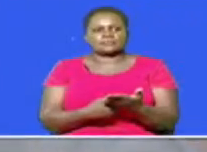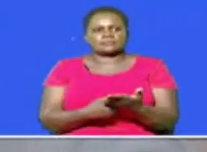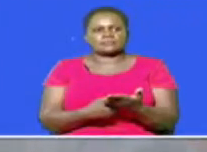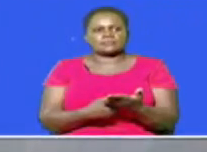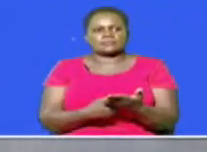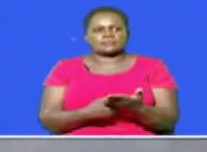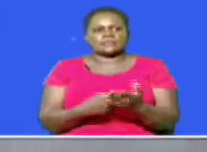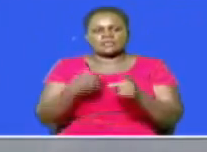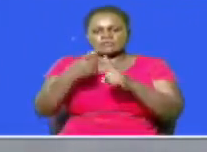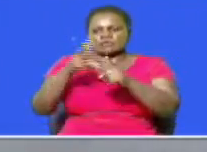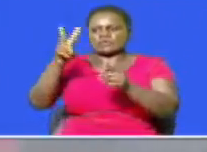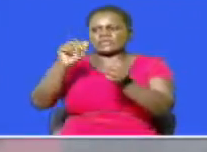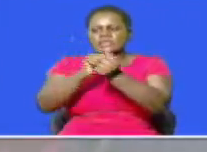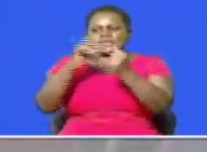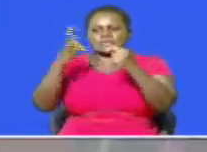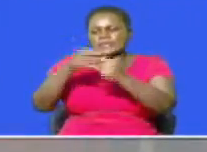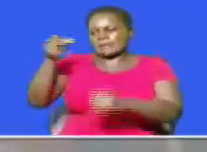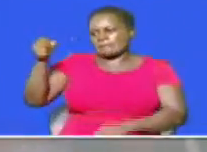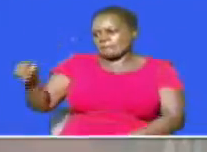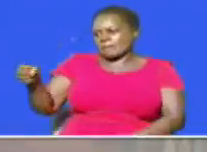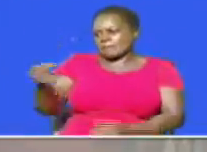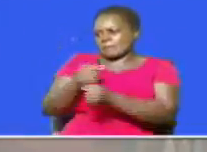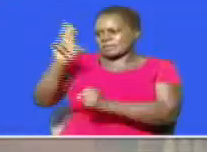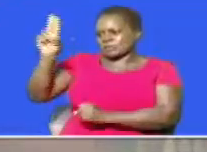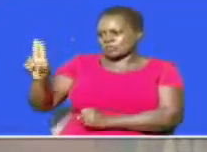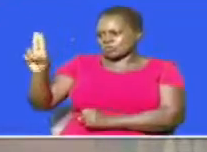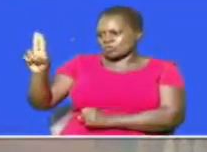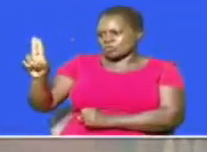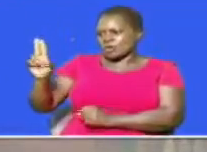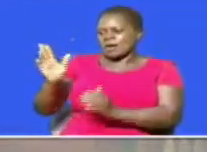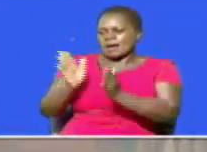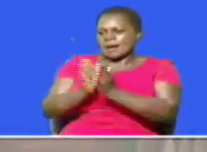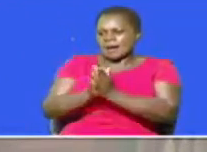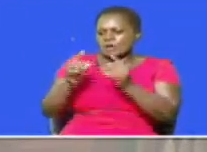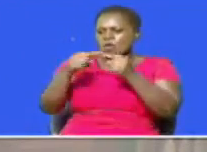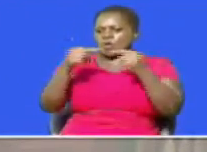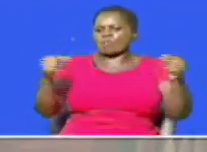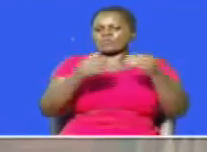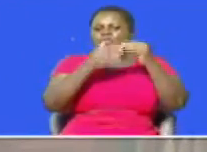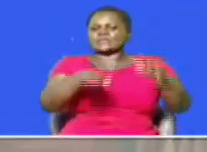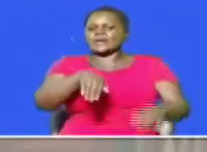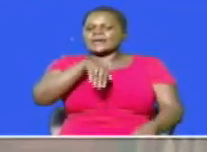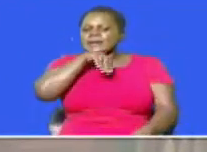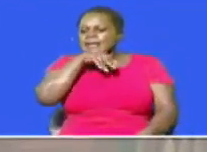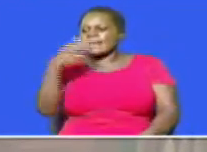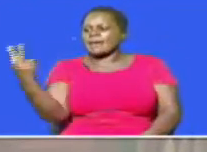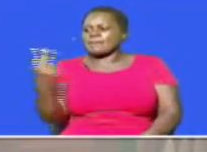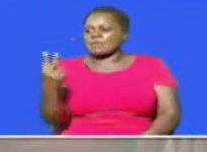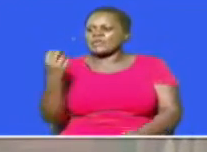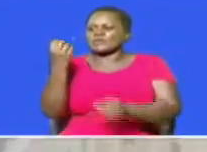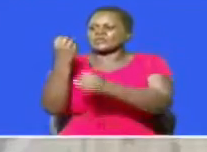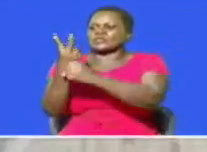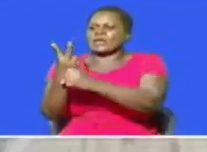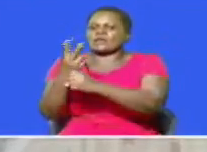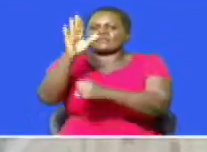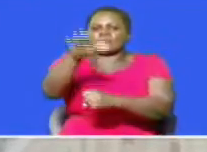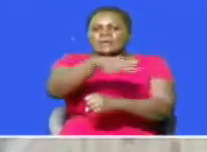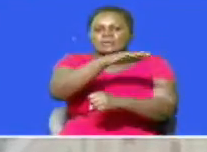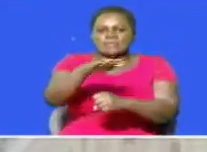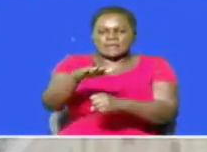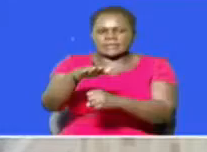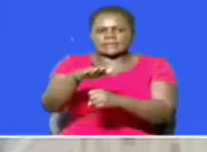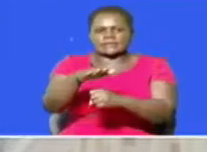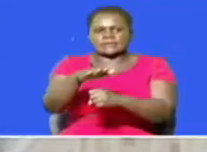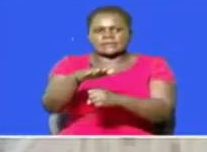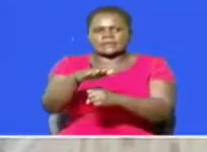and since the 2018 handshake between president uro kenyatta and opposition chief rai laudinga the 12th parliament was accused